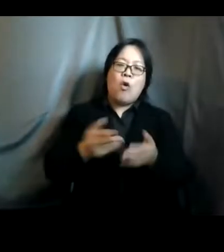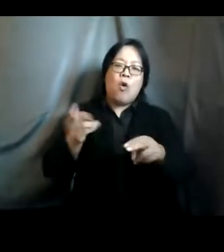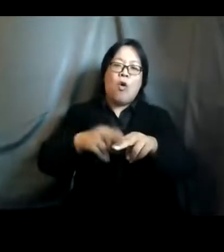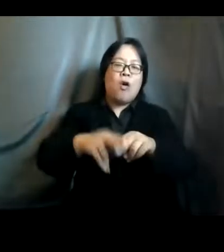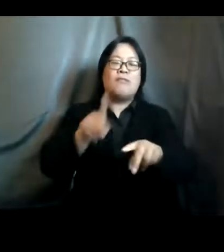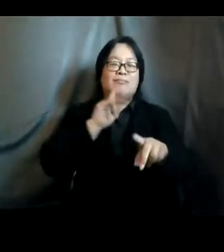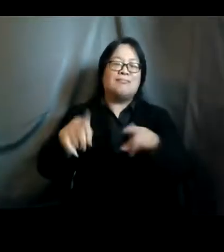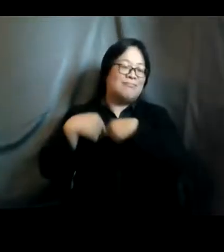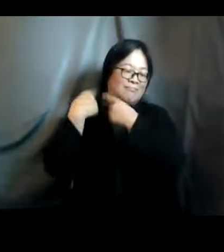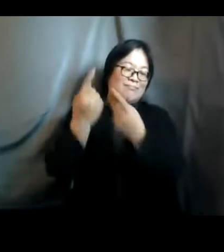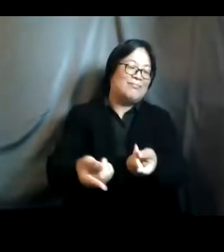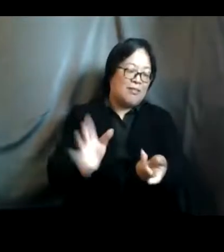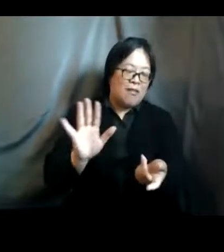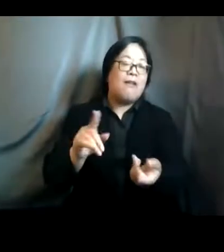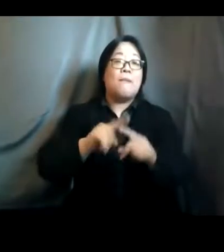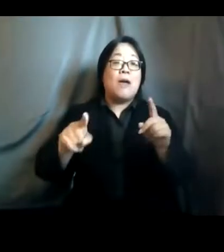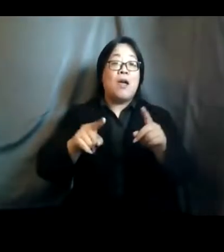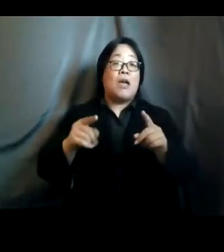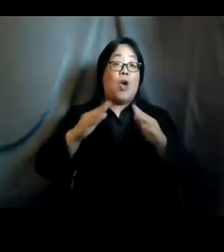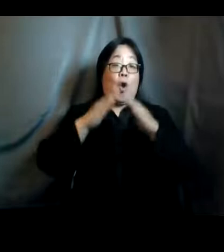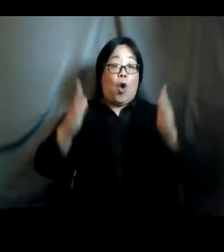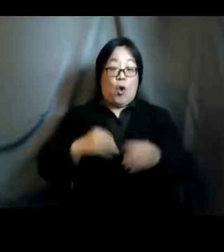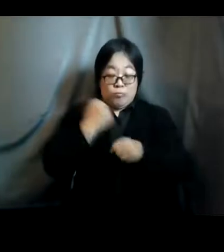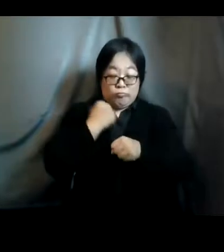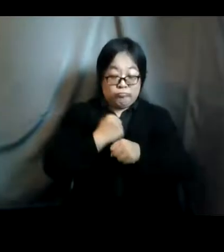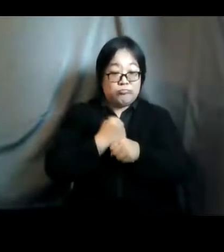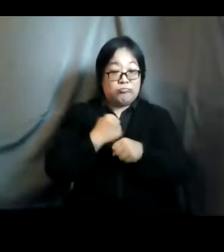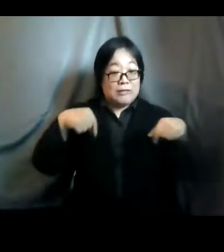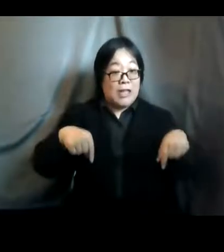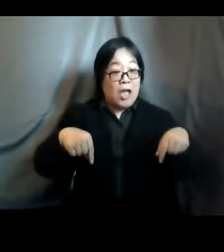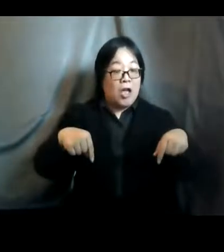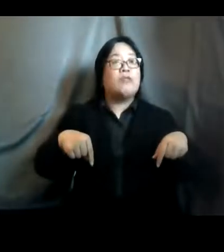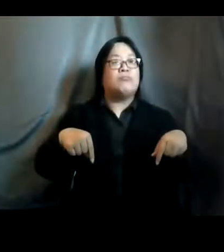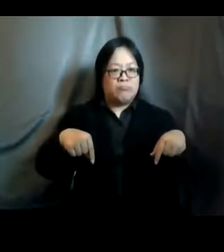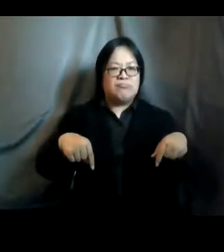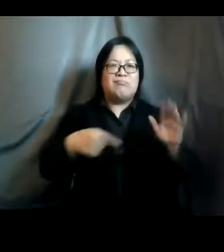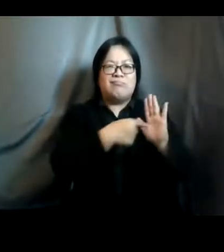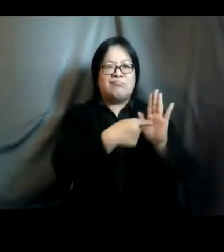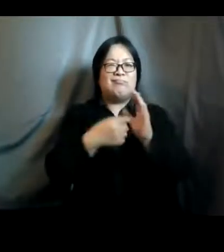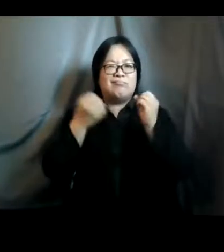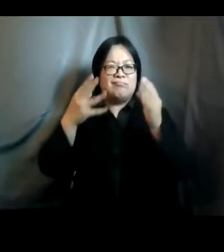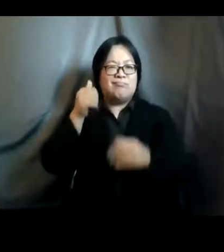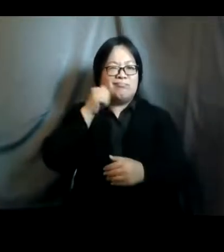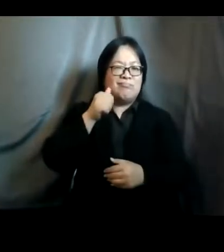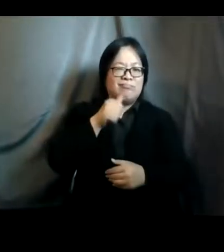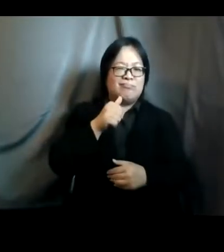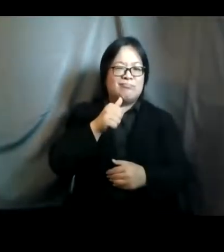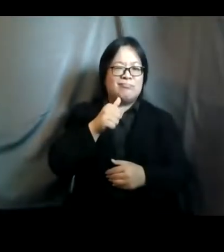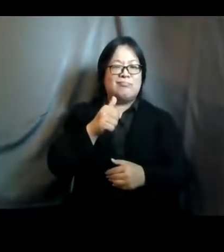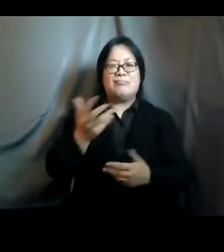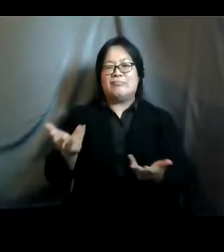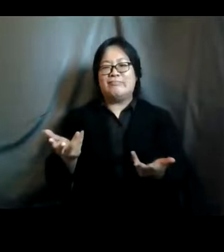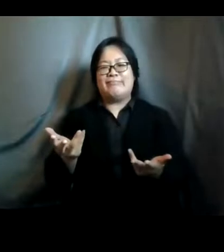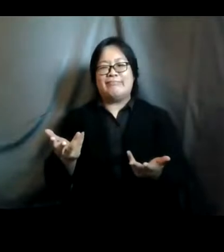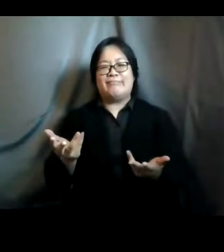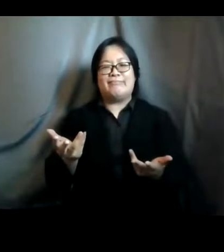but uh the work from home situation probably uh shed light on the fact that many women continue to shoulder you know uh